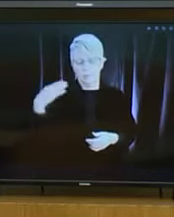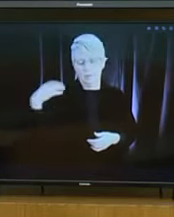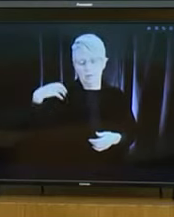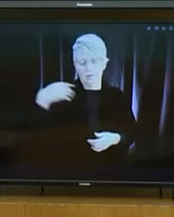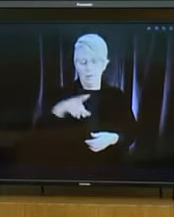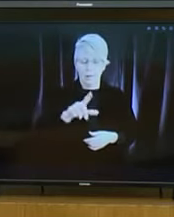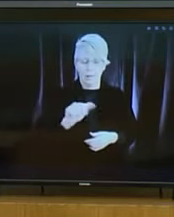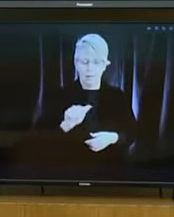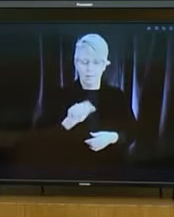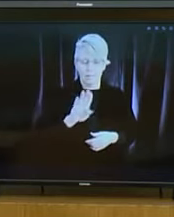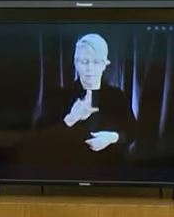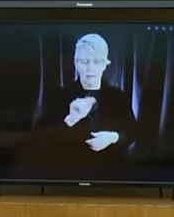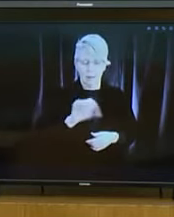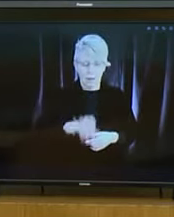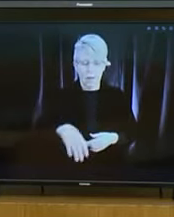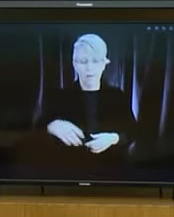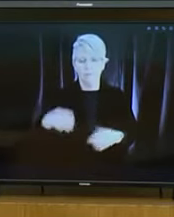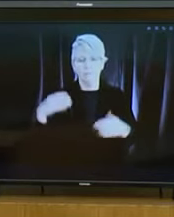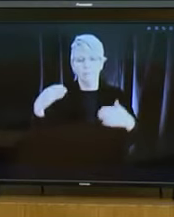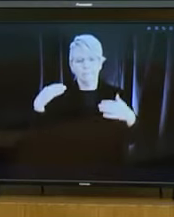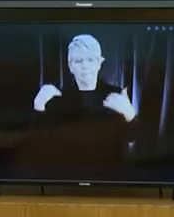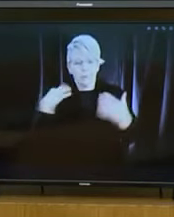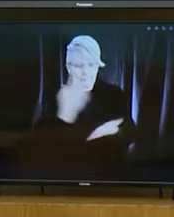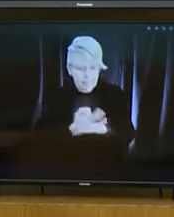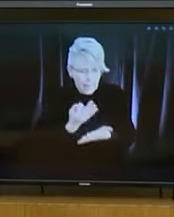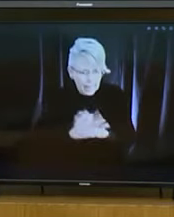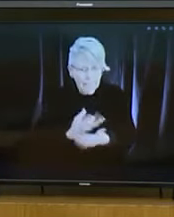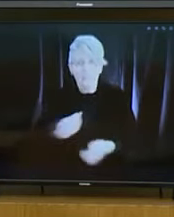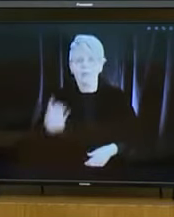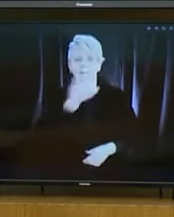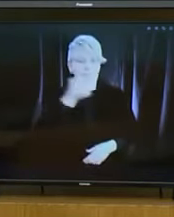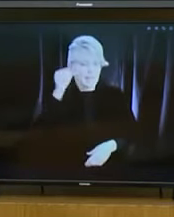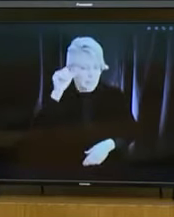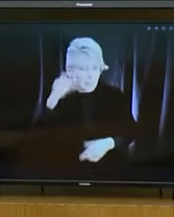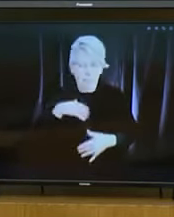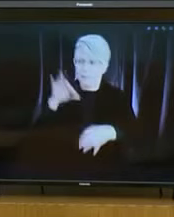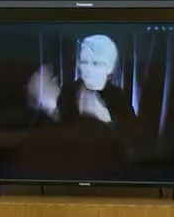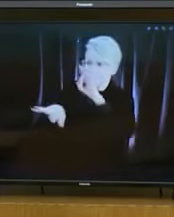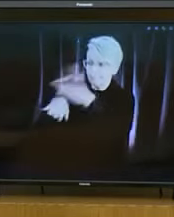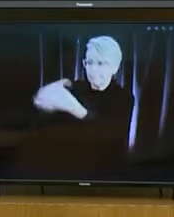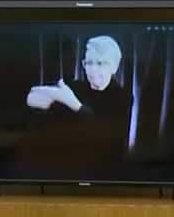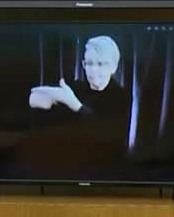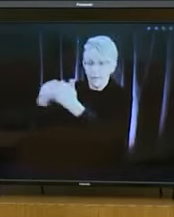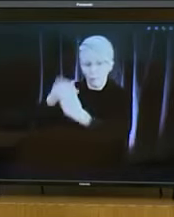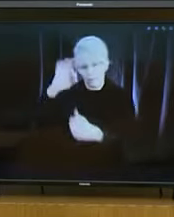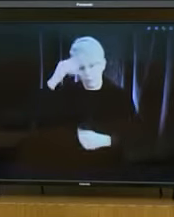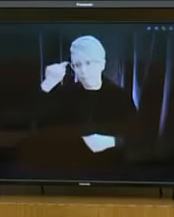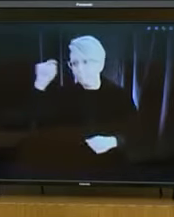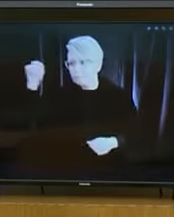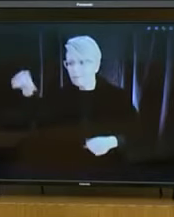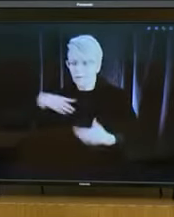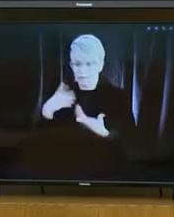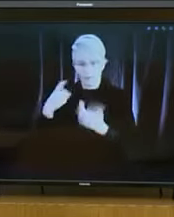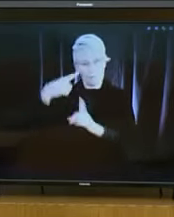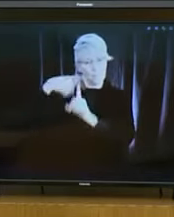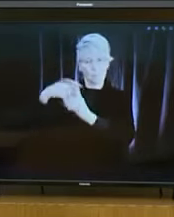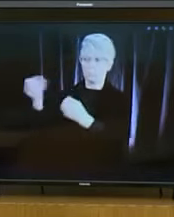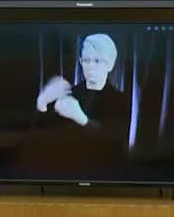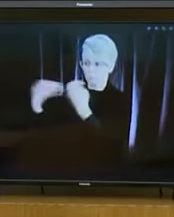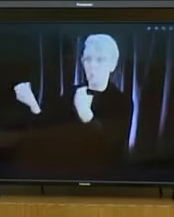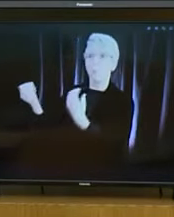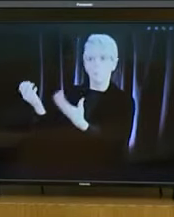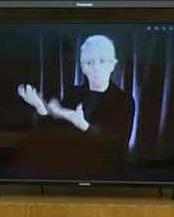of Finance up to and including last night and their very positive response and I believe the positive response is due to